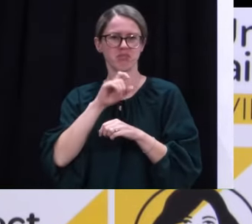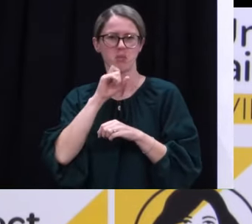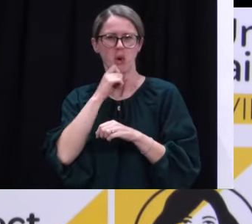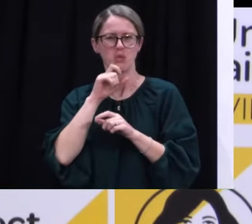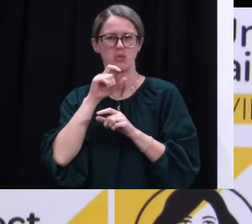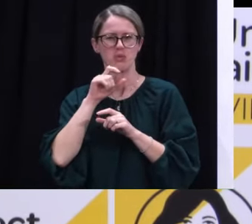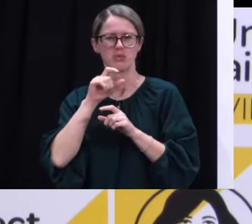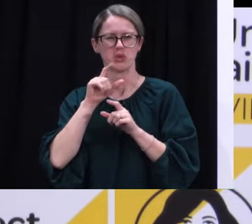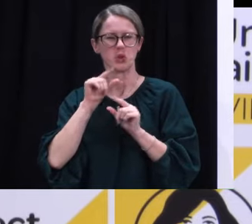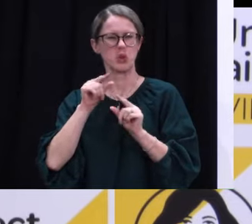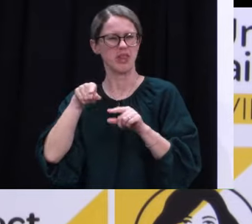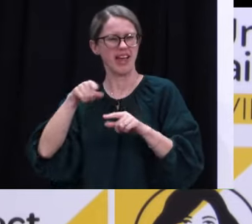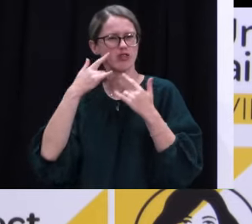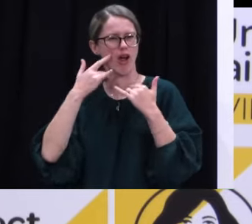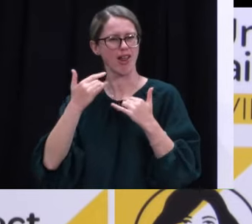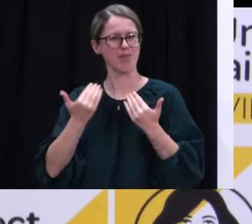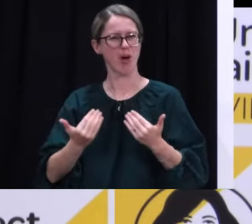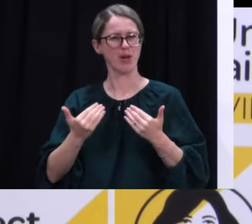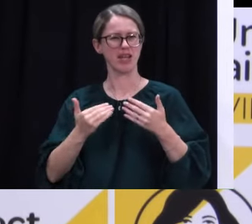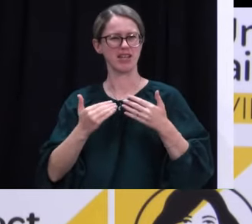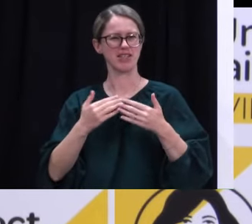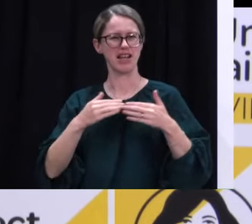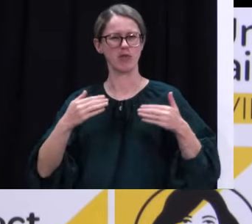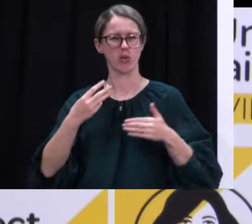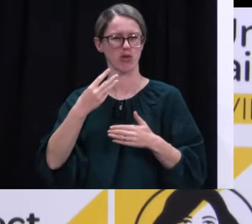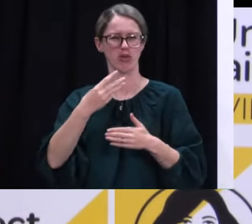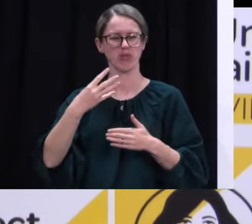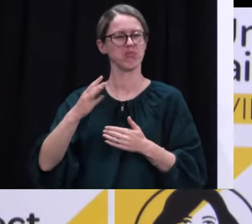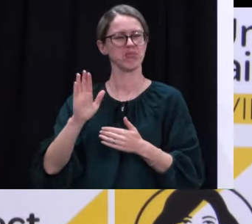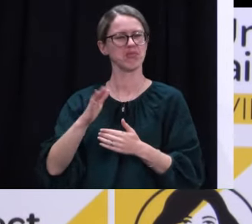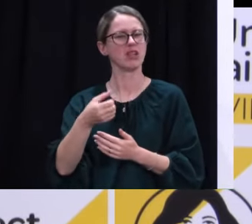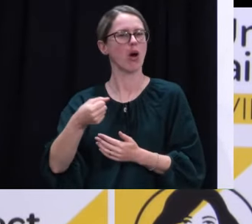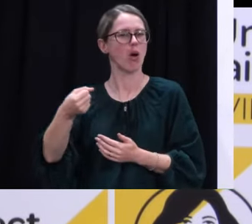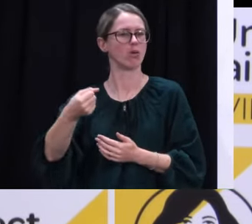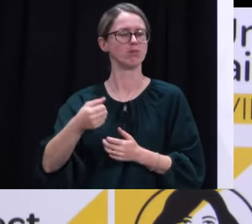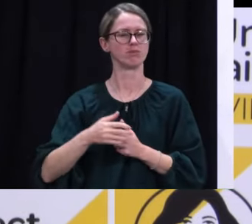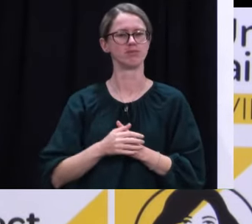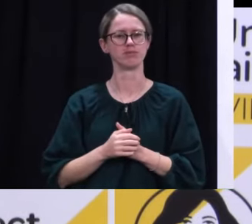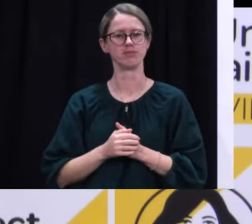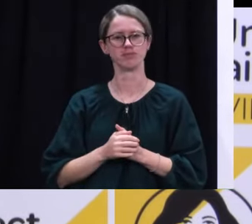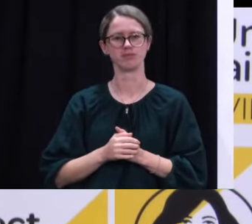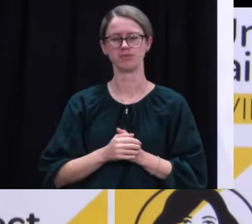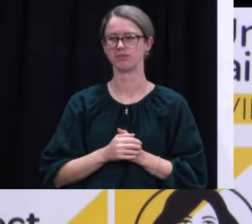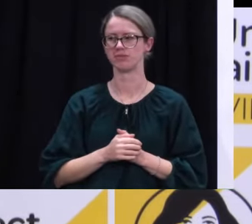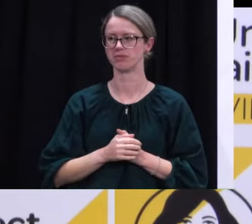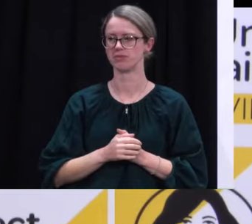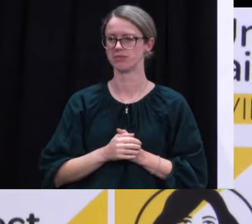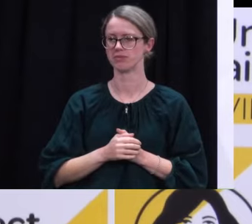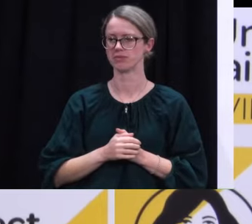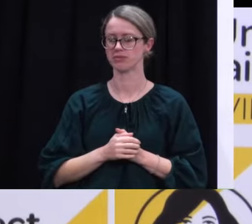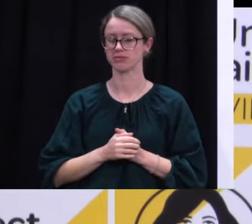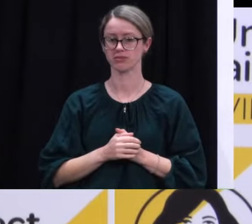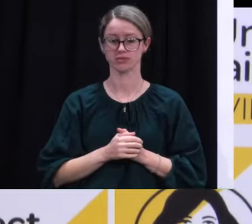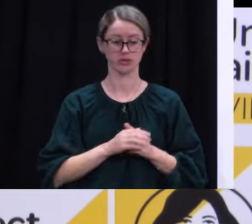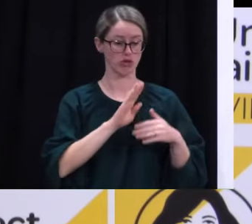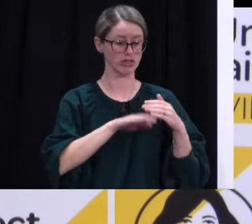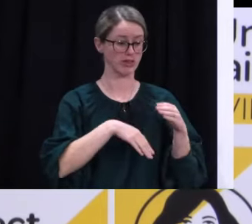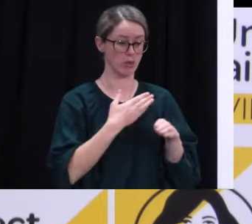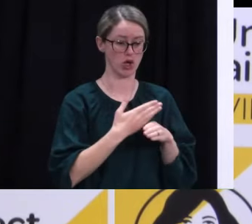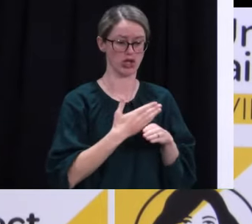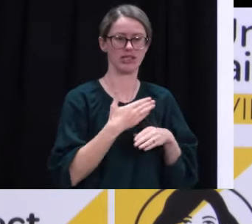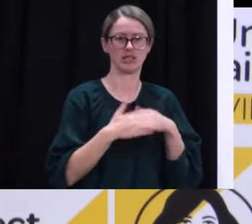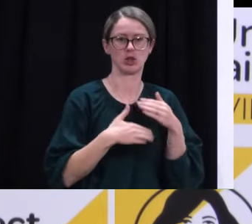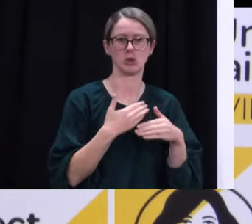such a trial if you were in a Level 3 or Level 4 environment. So we're keeping taking that into account. The rest of the work needs to continue